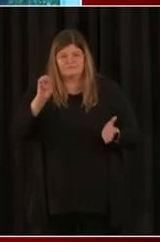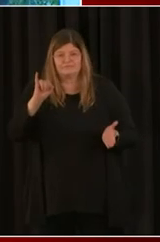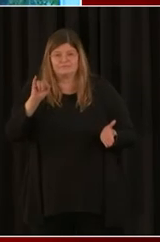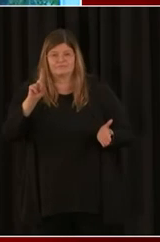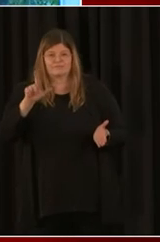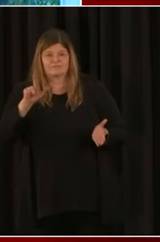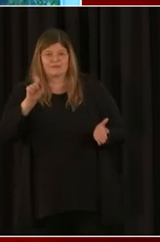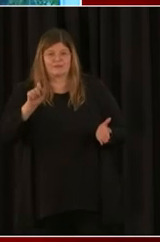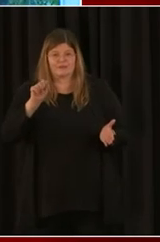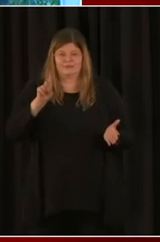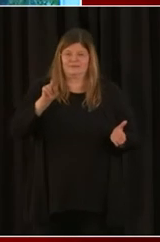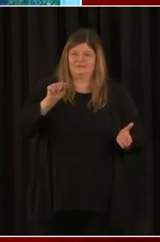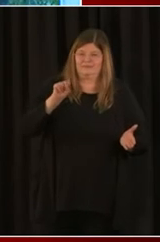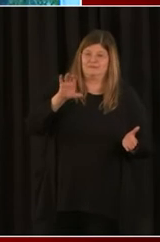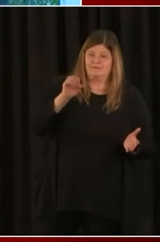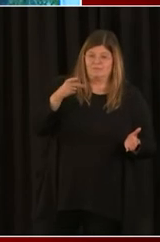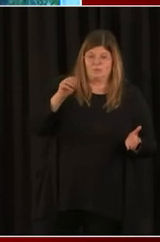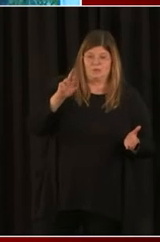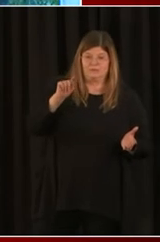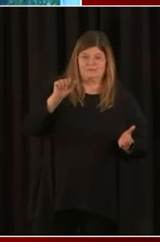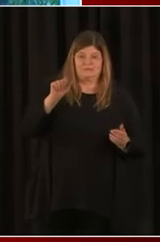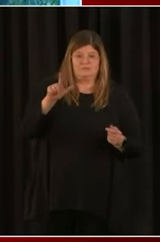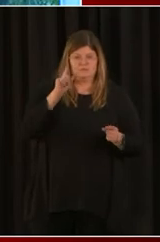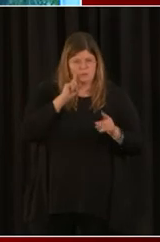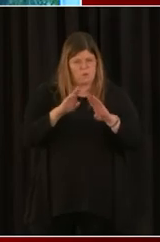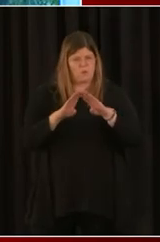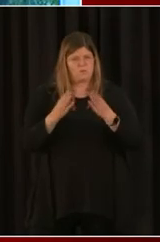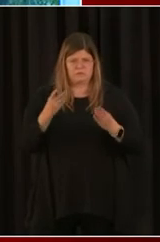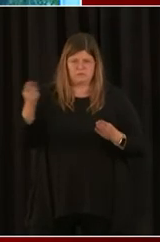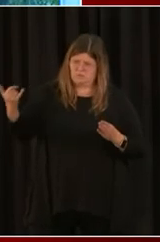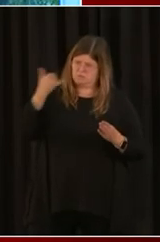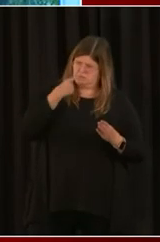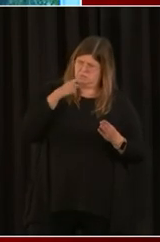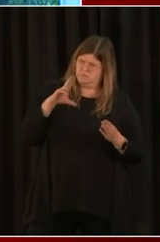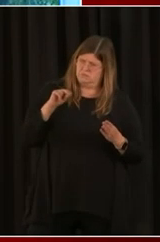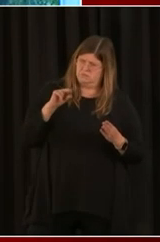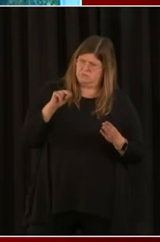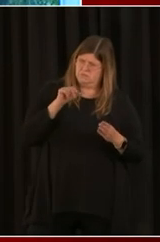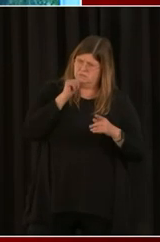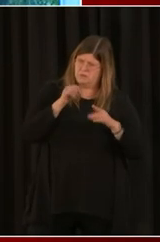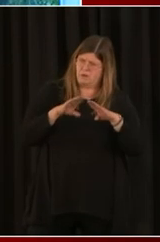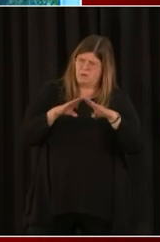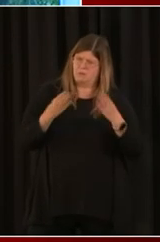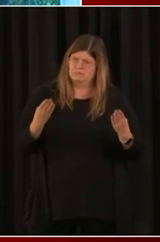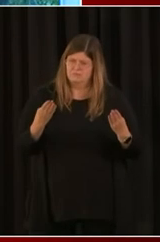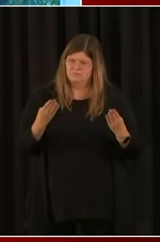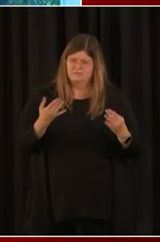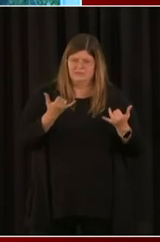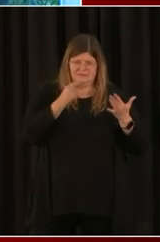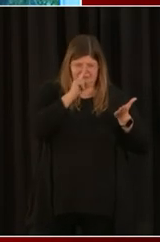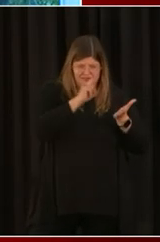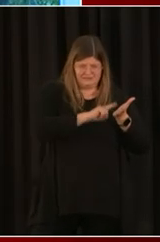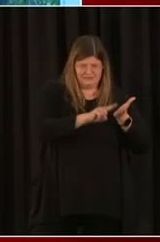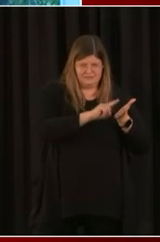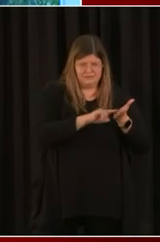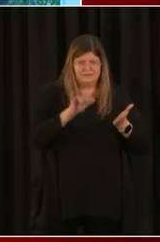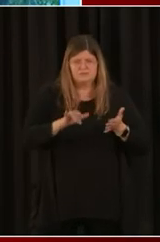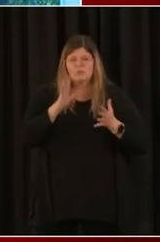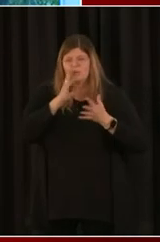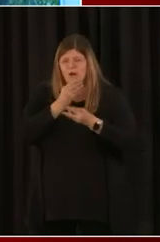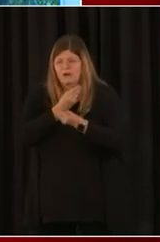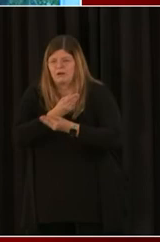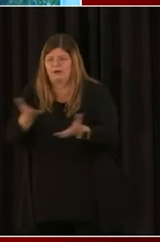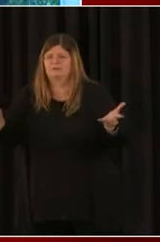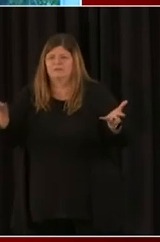portal because I was told that was open. So I will get back to you and give you the latest information on that. So I'll call you